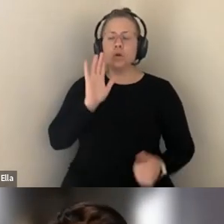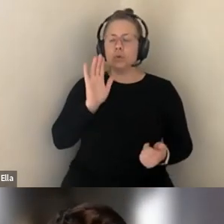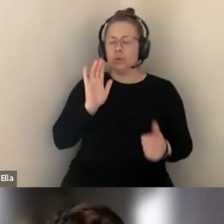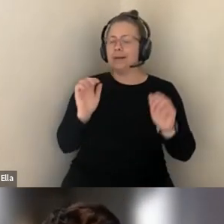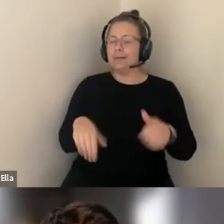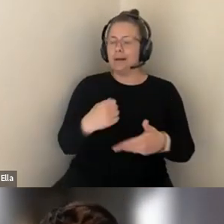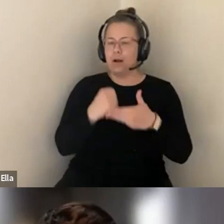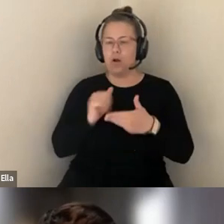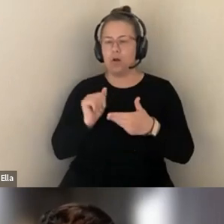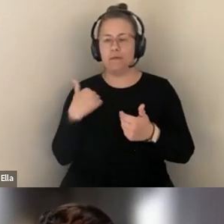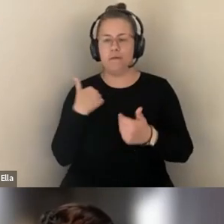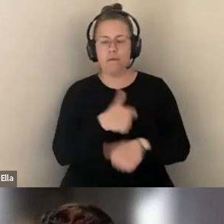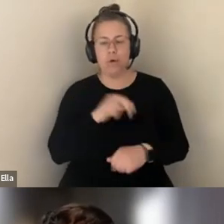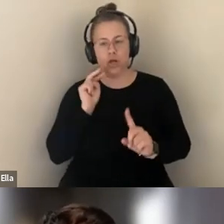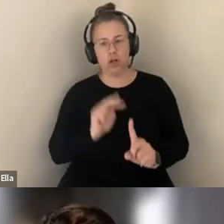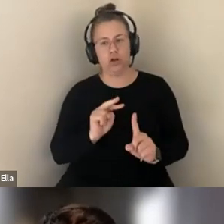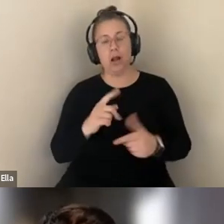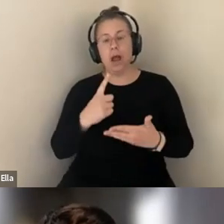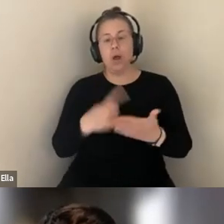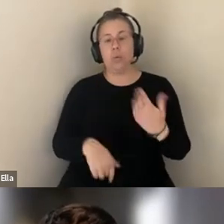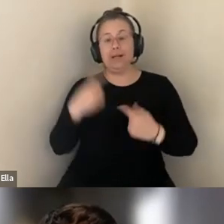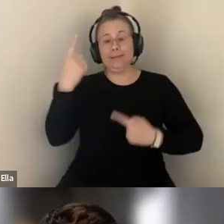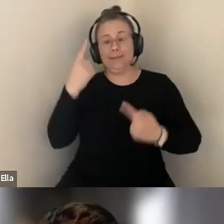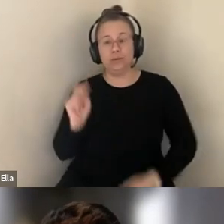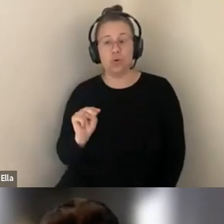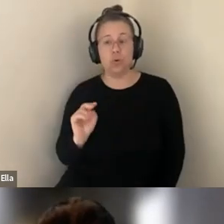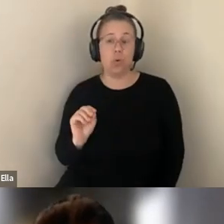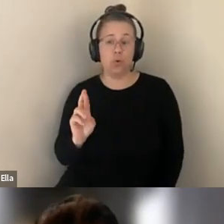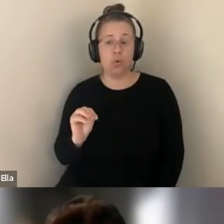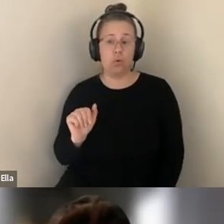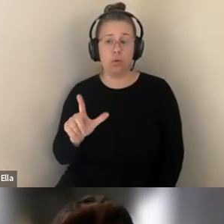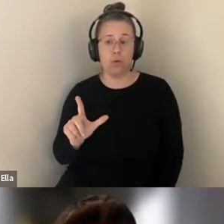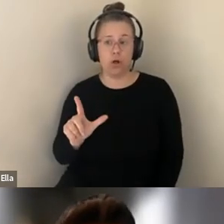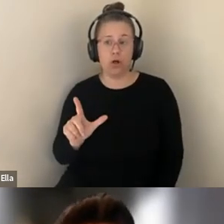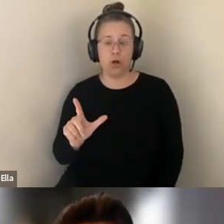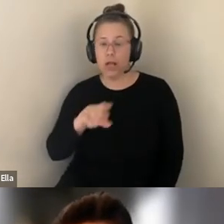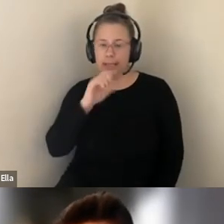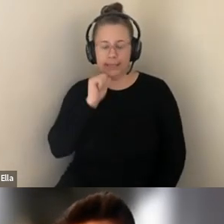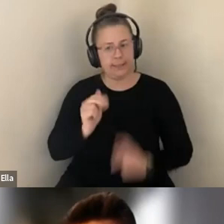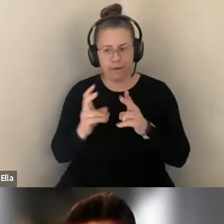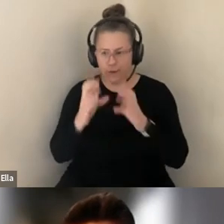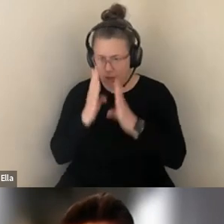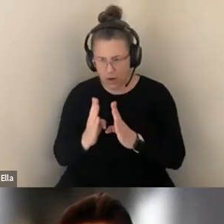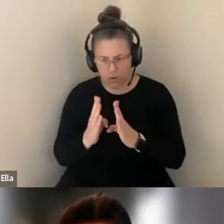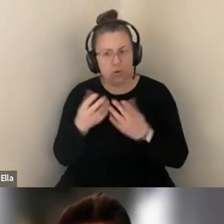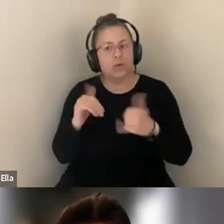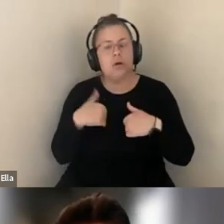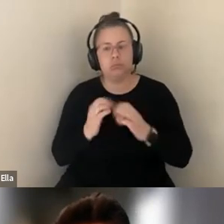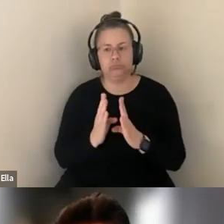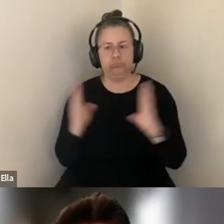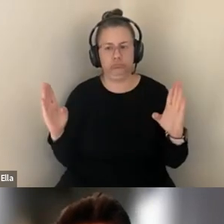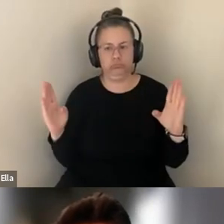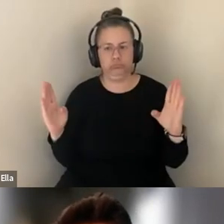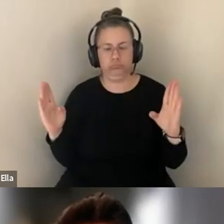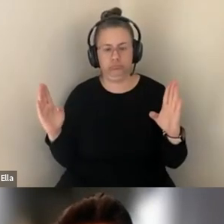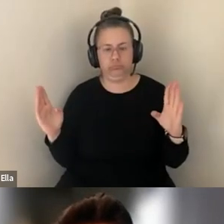NORMAL THERE'S ACTUALLY QUITE A RANGE AS WELL. I THINK THERE'S OFTEN THIS SORT OF IDEA THAT, OKAY, HERE'S NORMAL AND EVERYONE, LIKE MOST